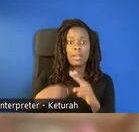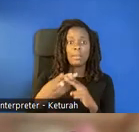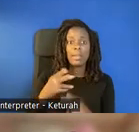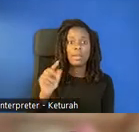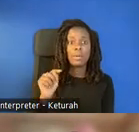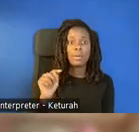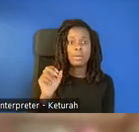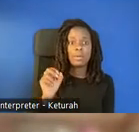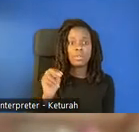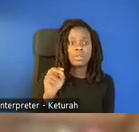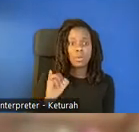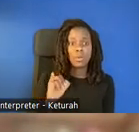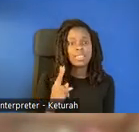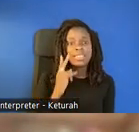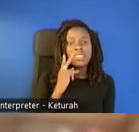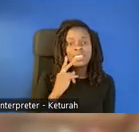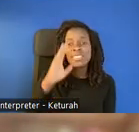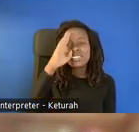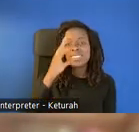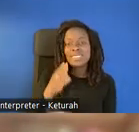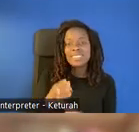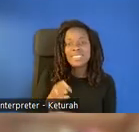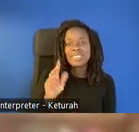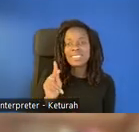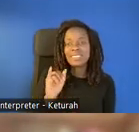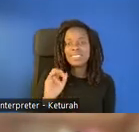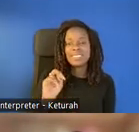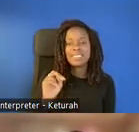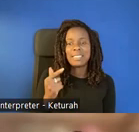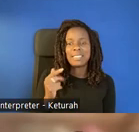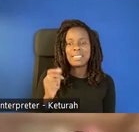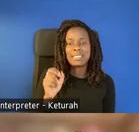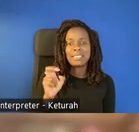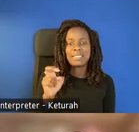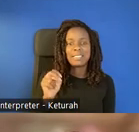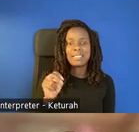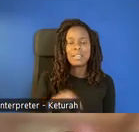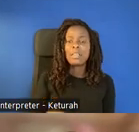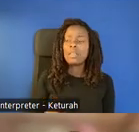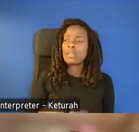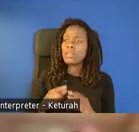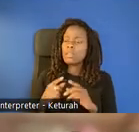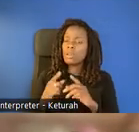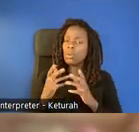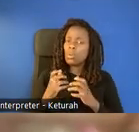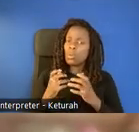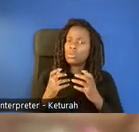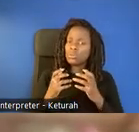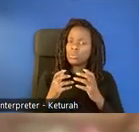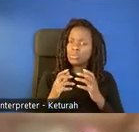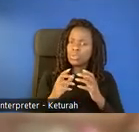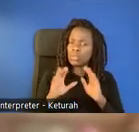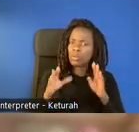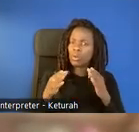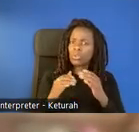This is Tony and her son, Kingston, but really about thinking about how STEM has both supported some goals that maybe the family